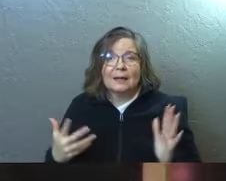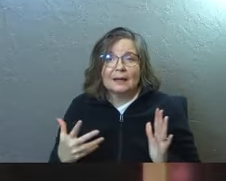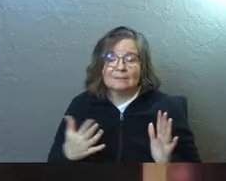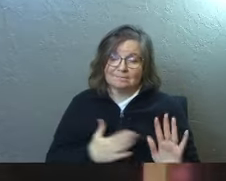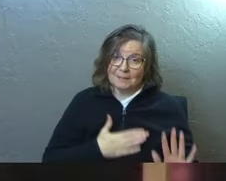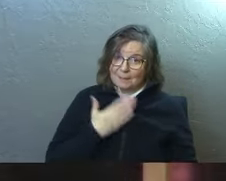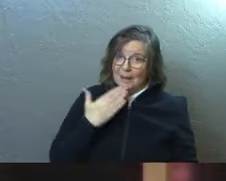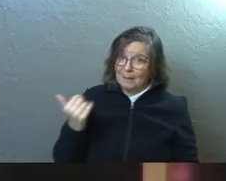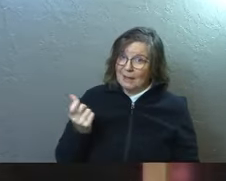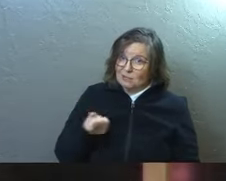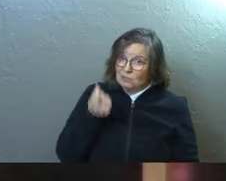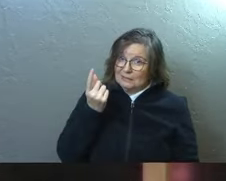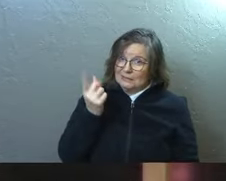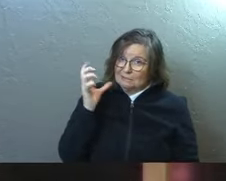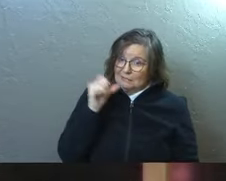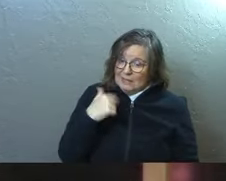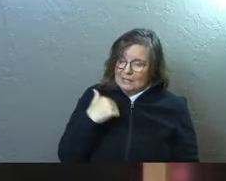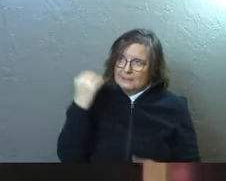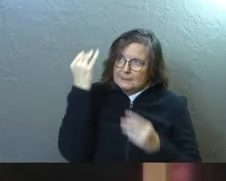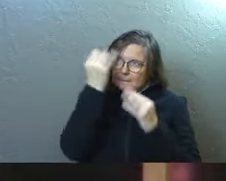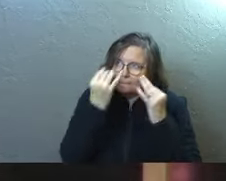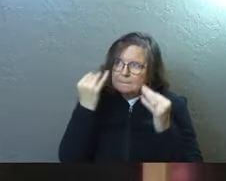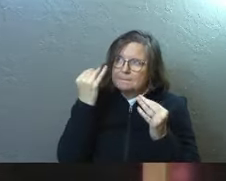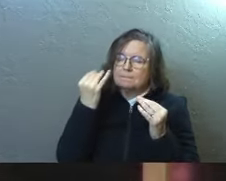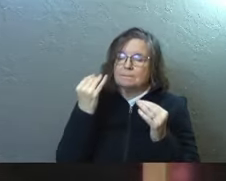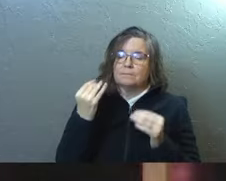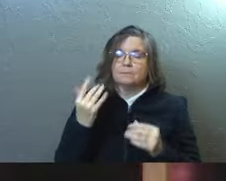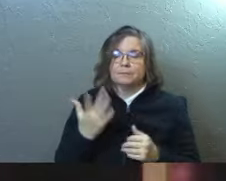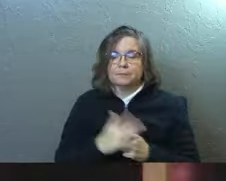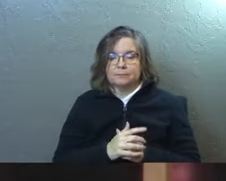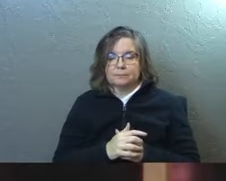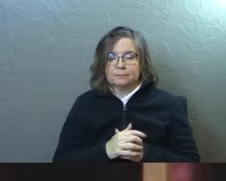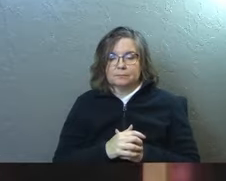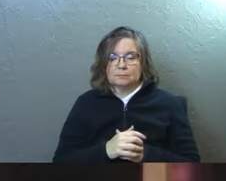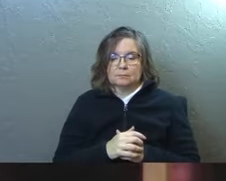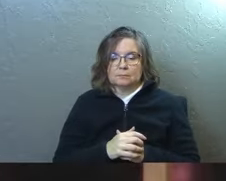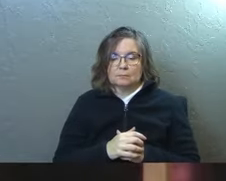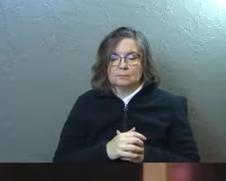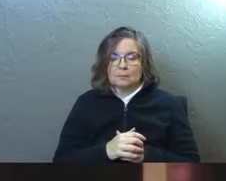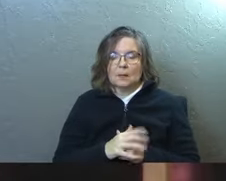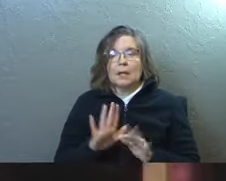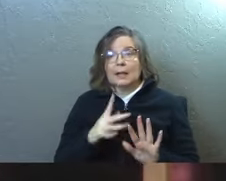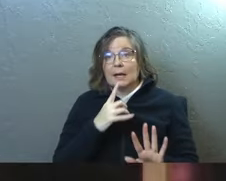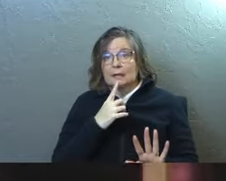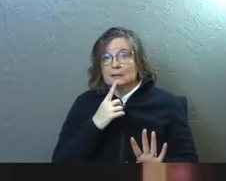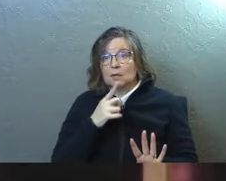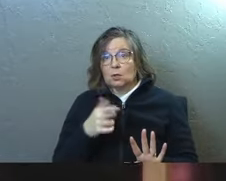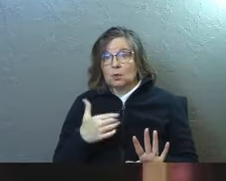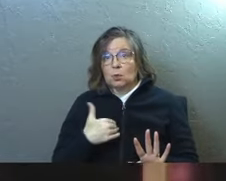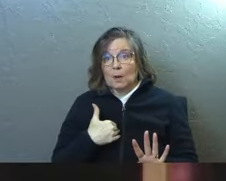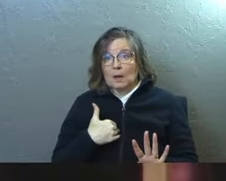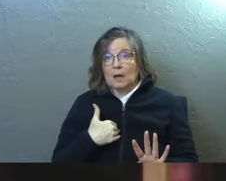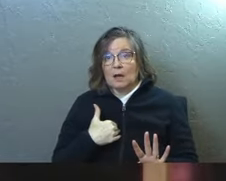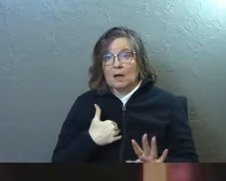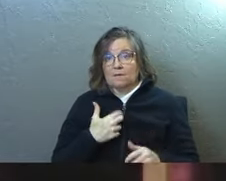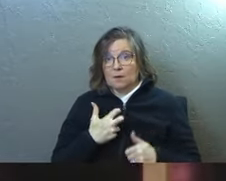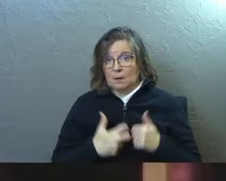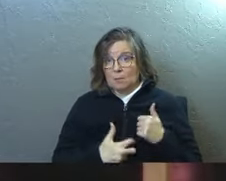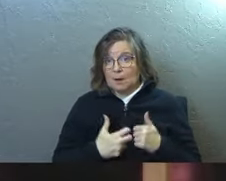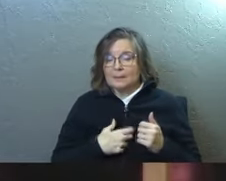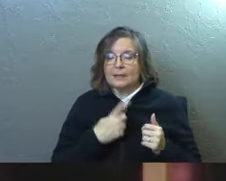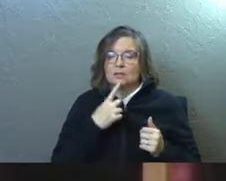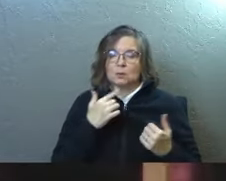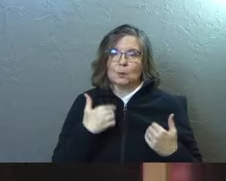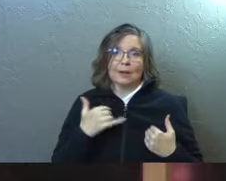here's my best understanding as I've meditated on this. Um, so let's say you have, um, a problem.